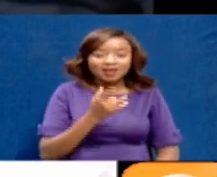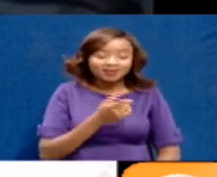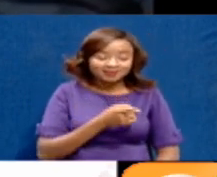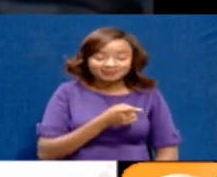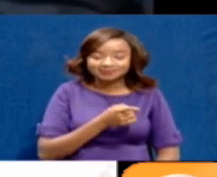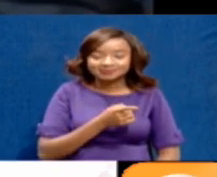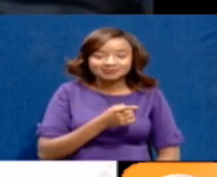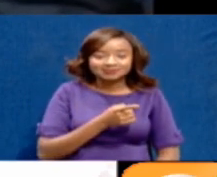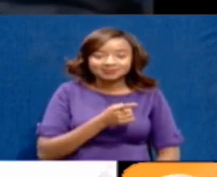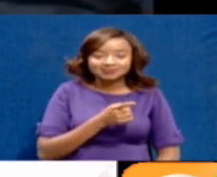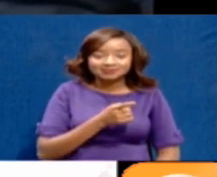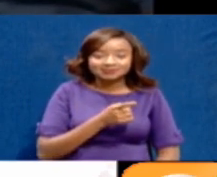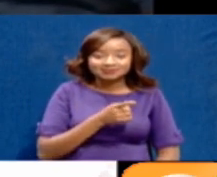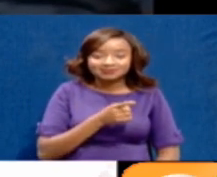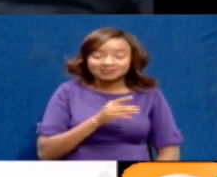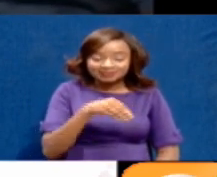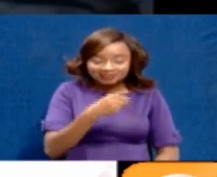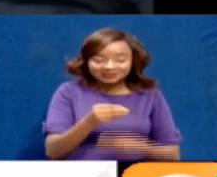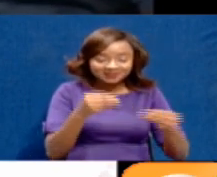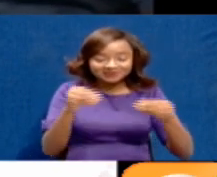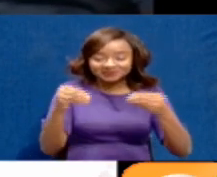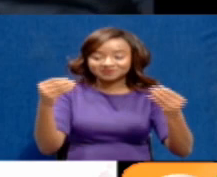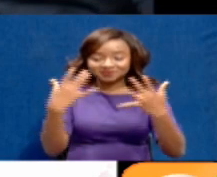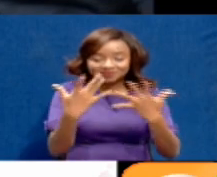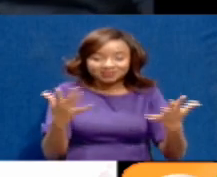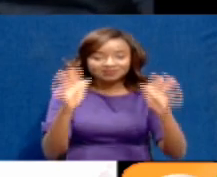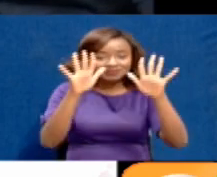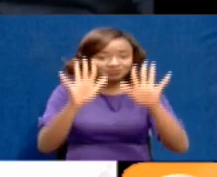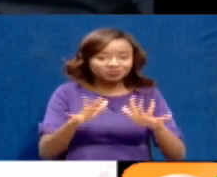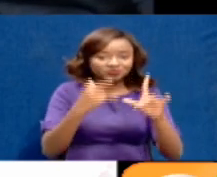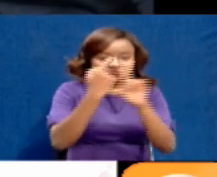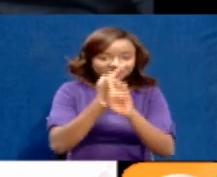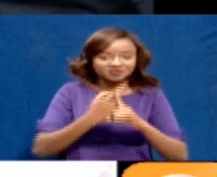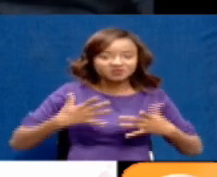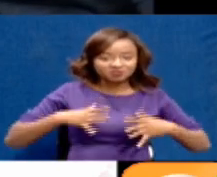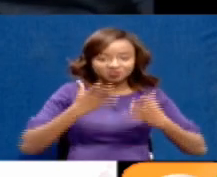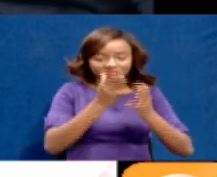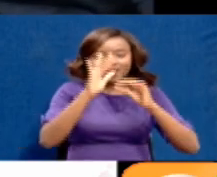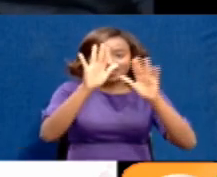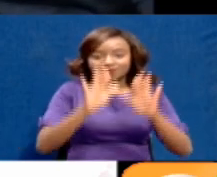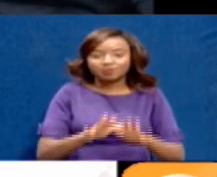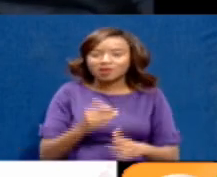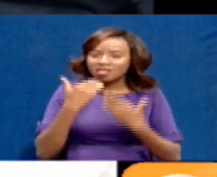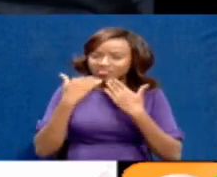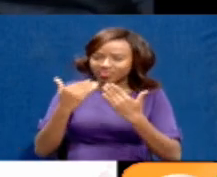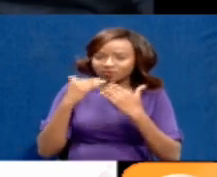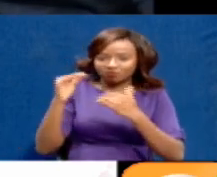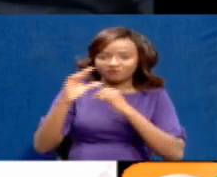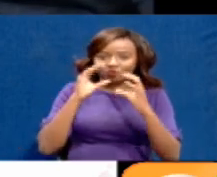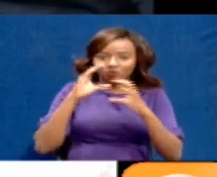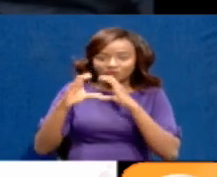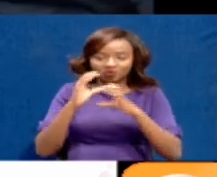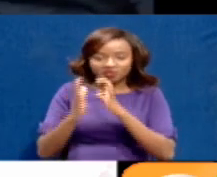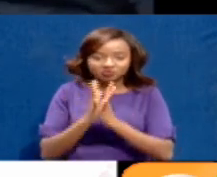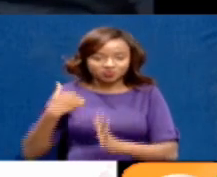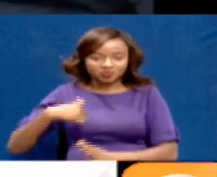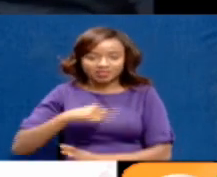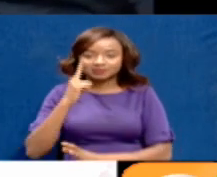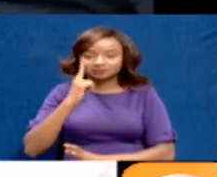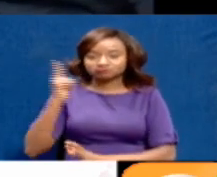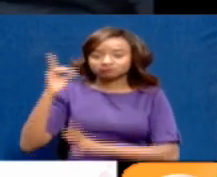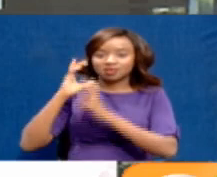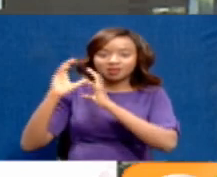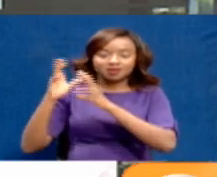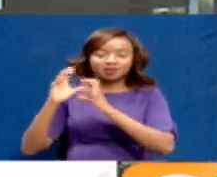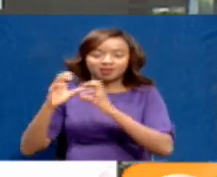providing quite a number of essentials to a number of households. That's right. Governor, thank you for speaking with us tonight. The Governor, Kilifi County,